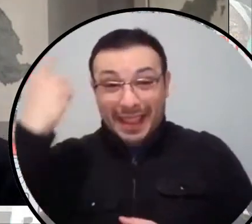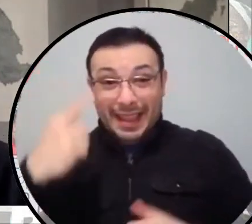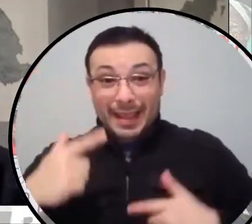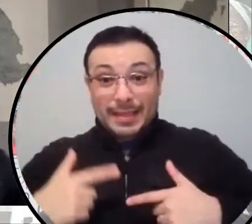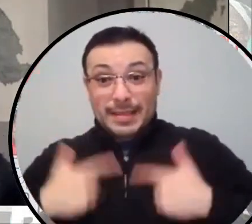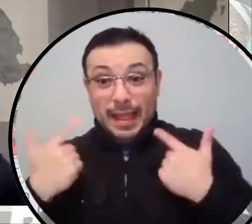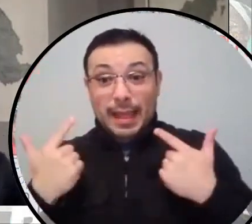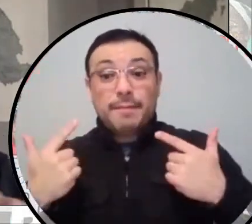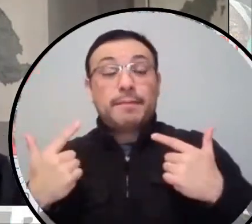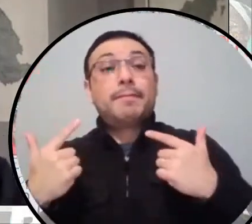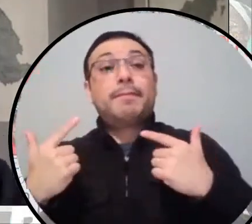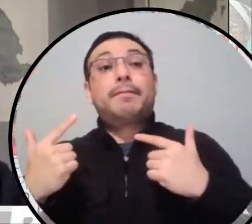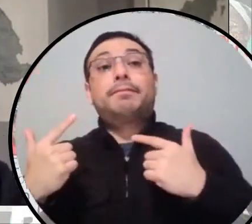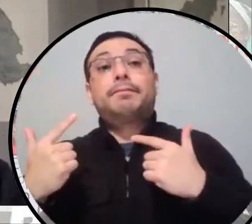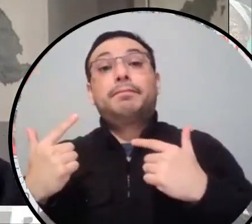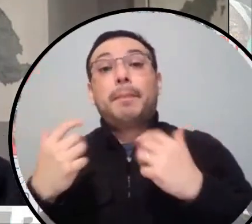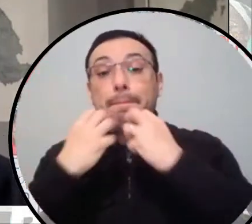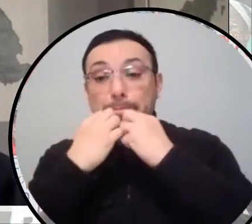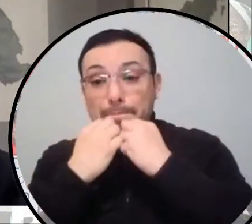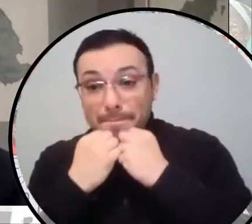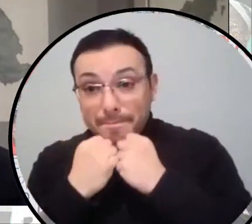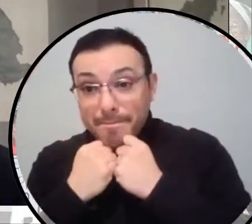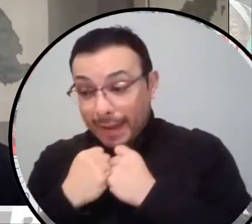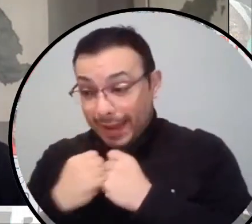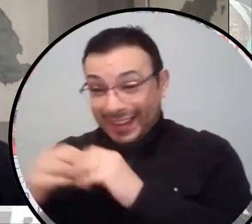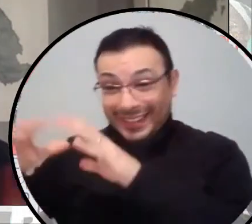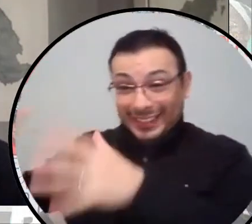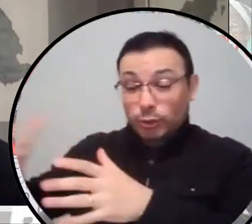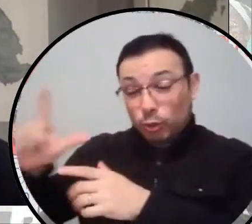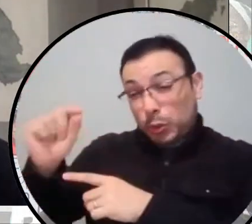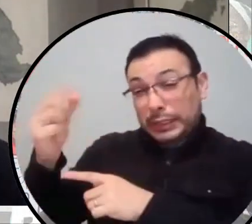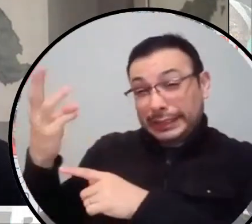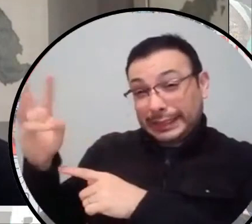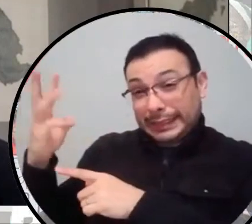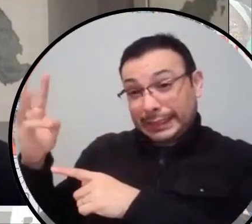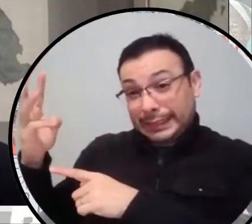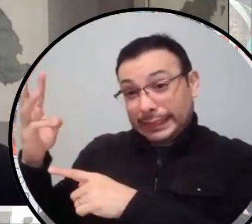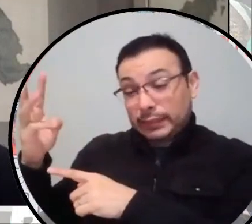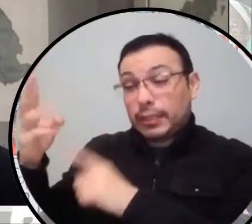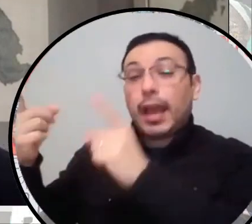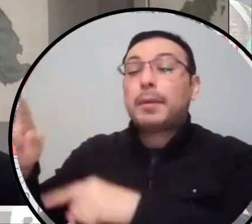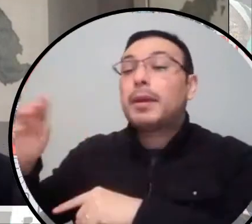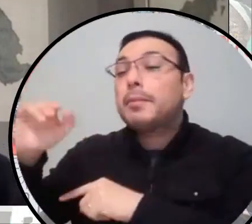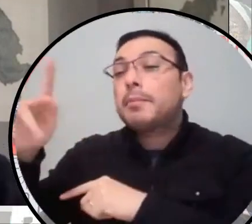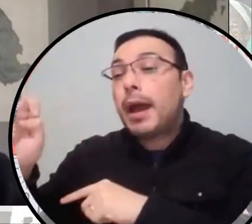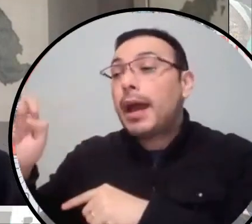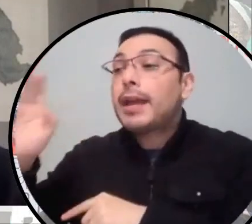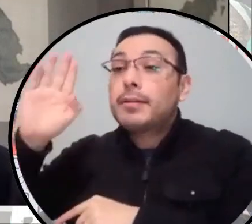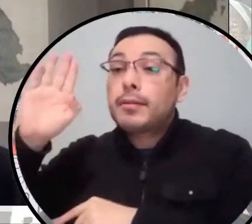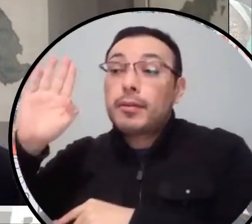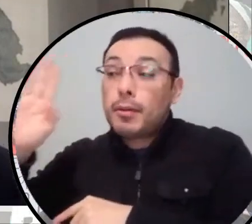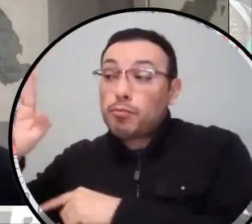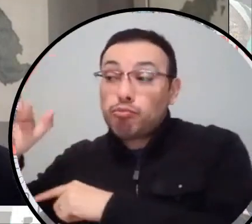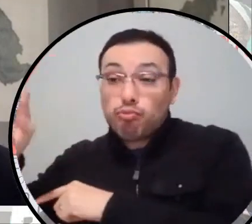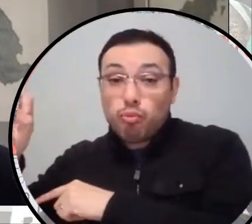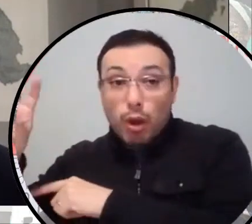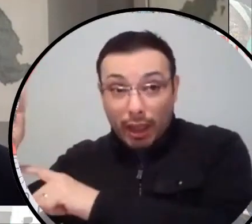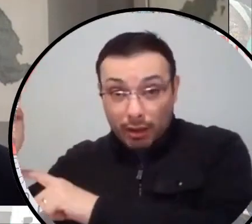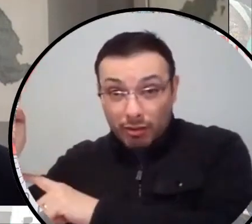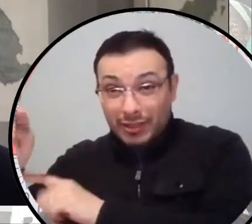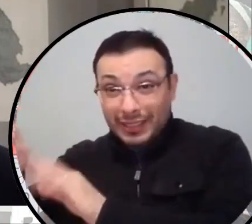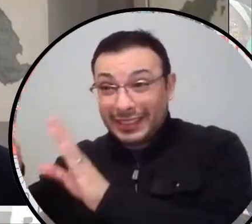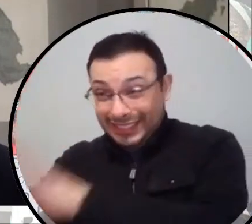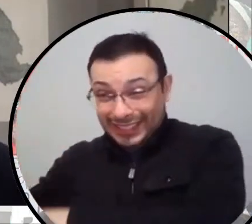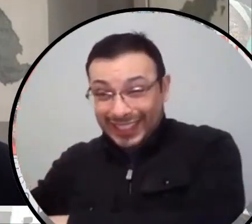black lives matter activists in the first round and like the 2016 ish, like when Mike Brown died, like Ferguson uprising and how people